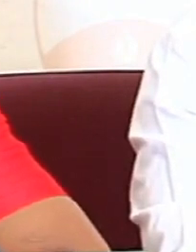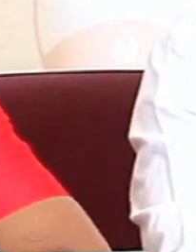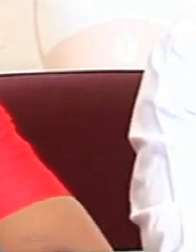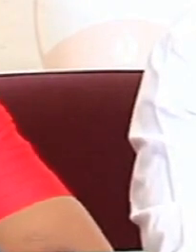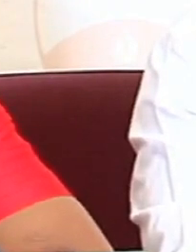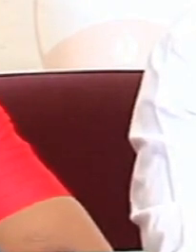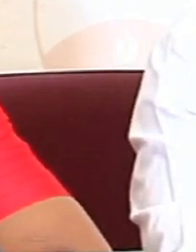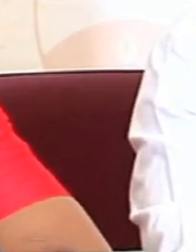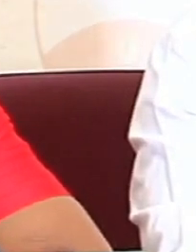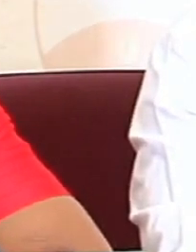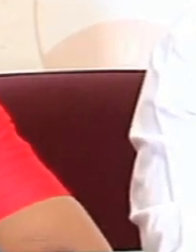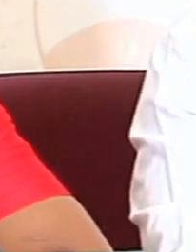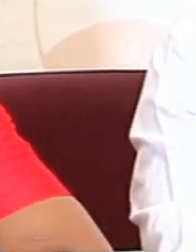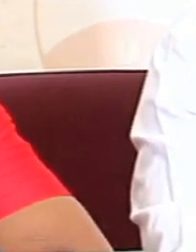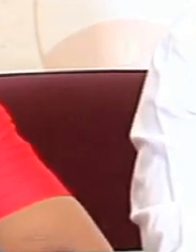protected.